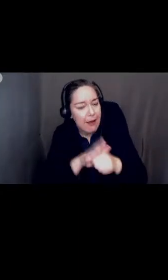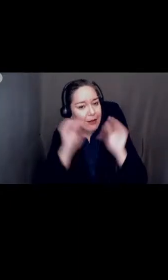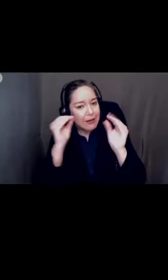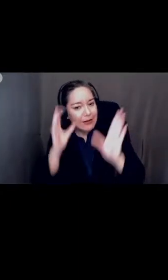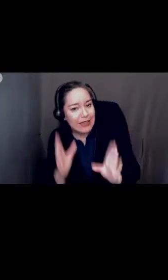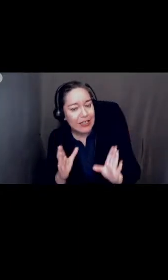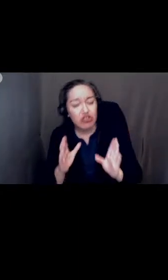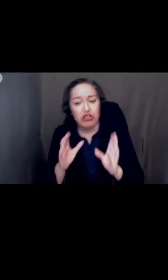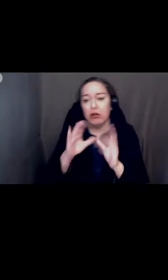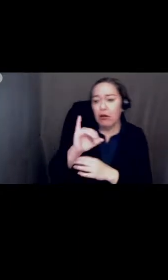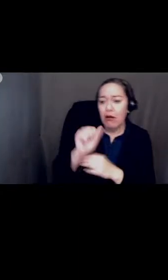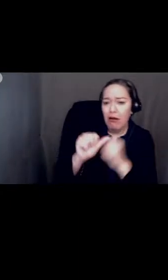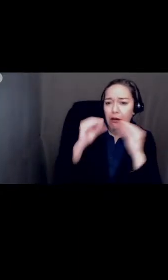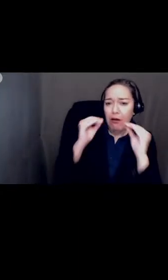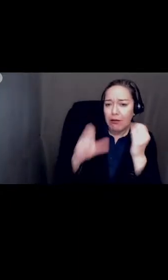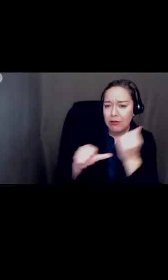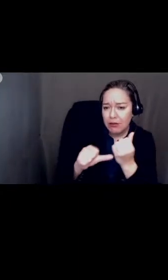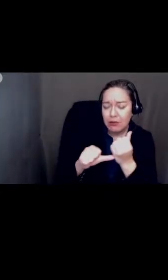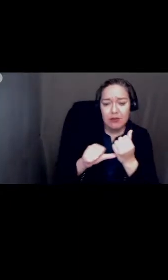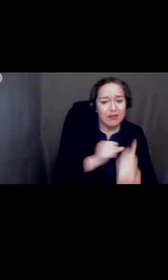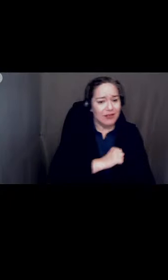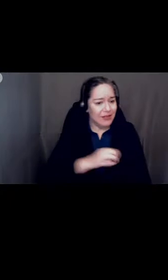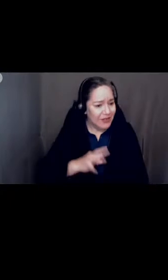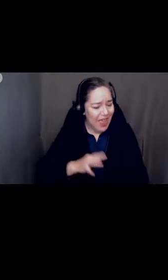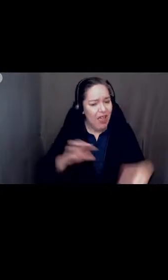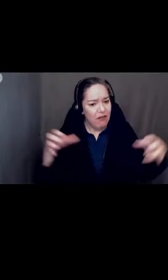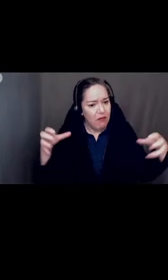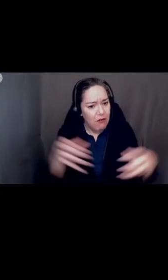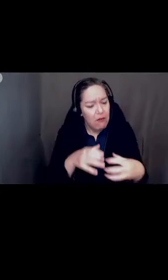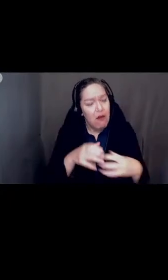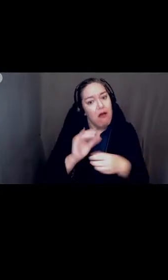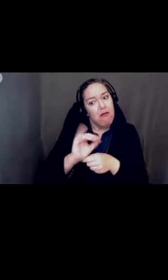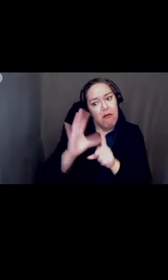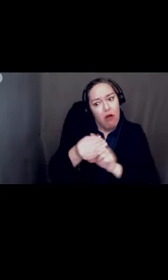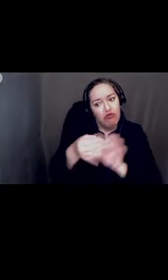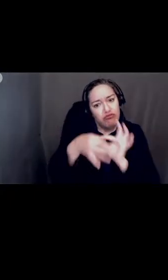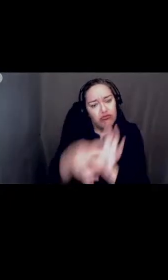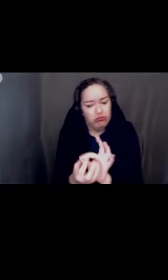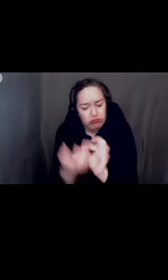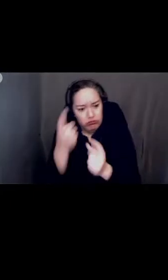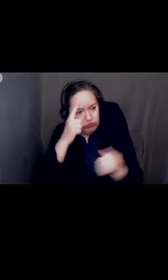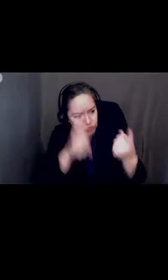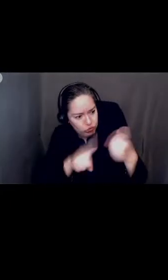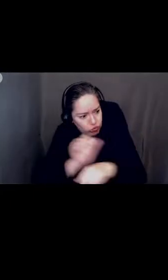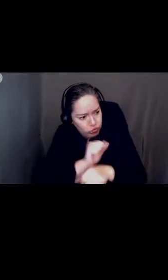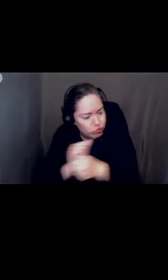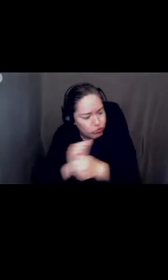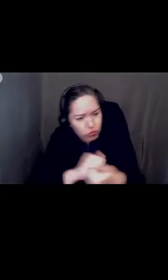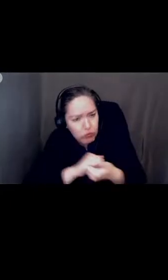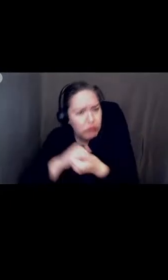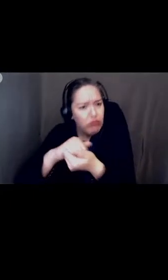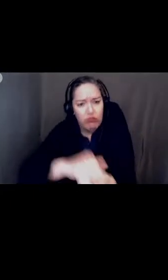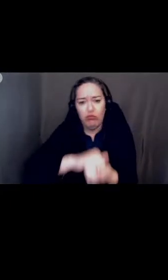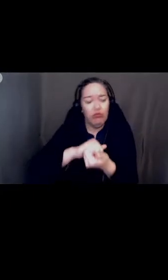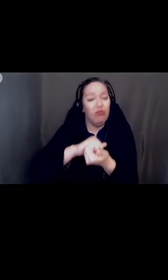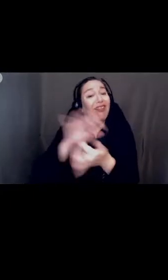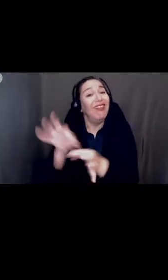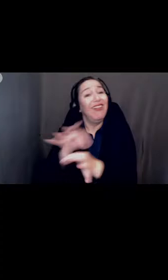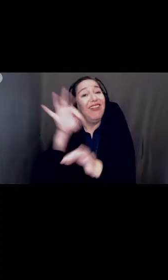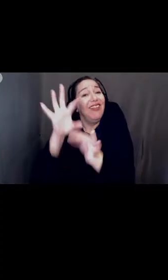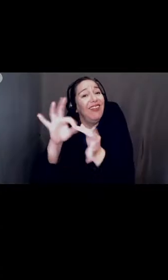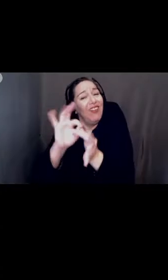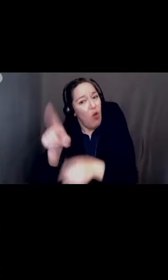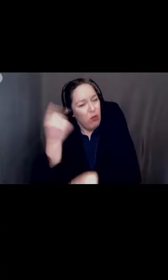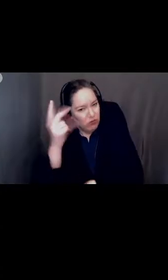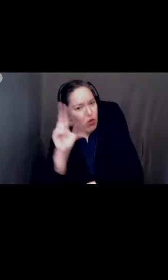staff the culture of collaboration is not only a theory but something she has encouraged and supported mr quarter brings more than her expertise